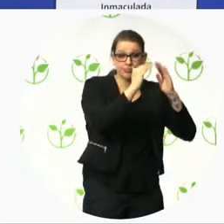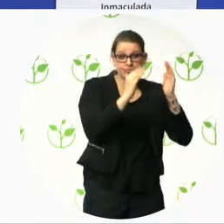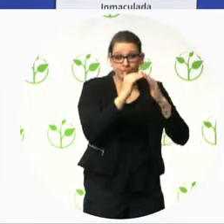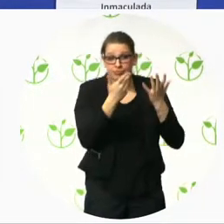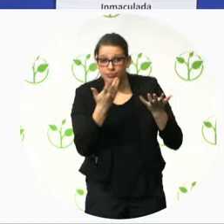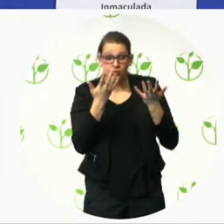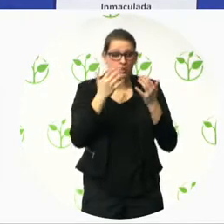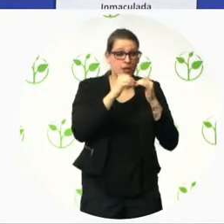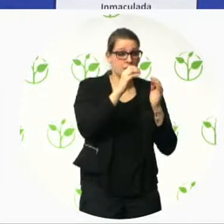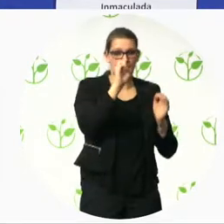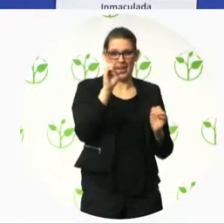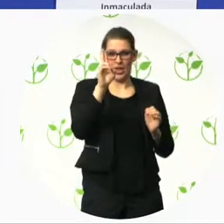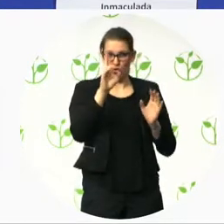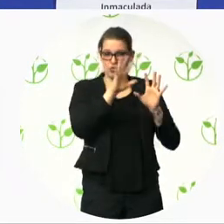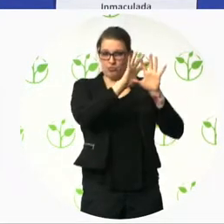guidelines, tool boxes,